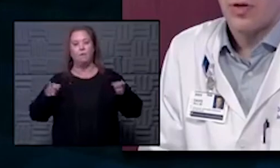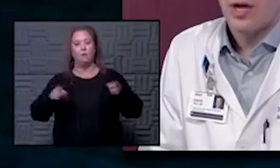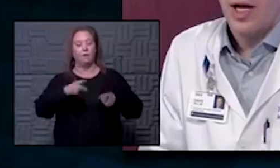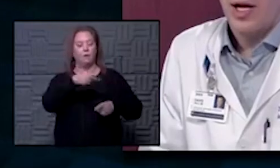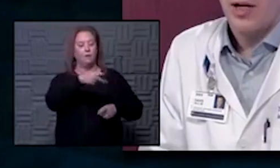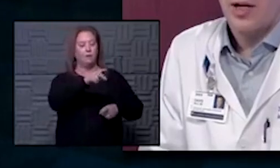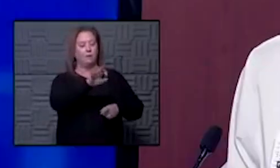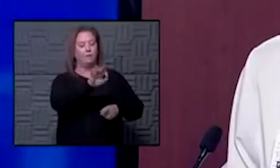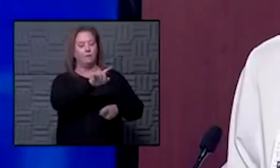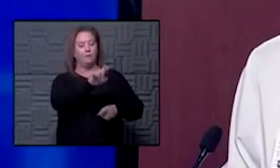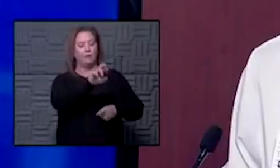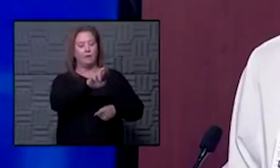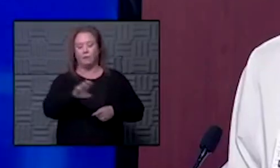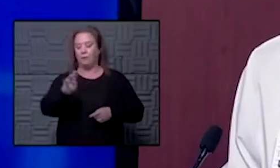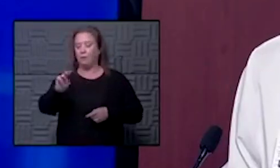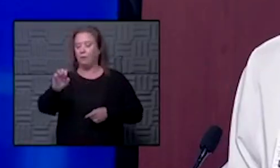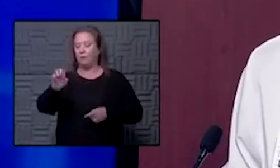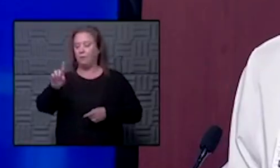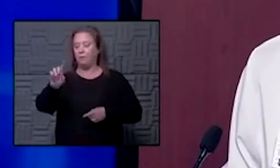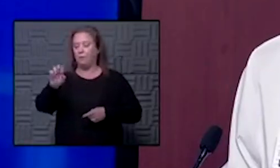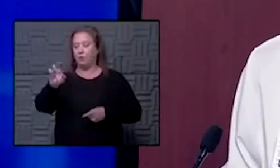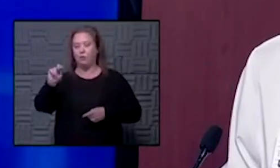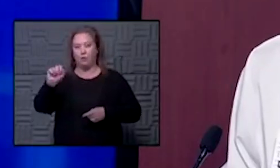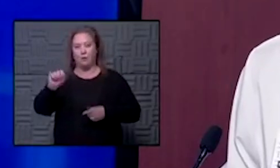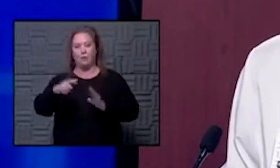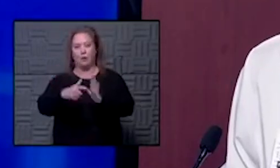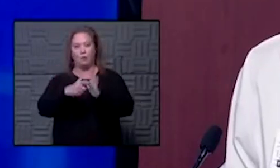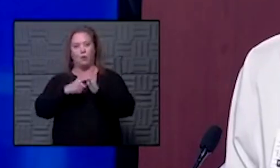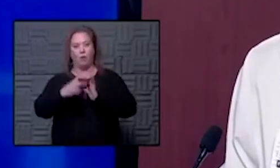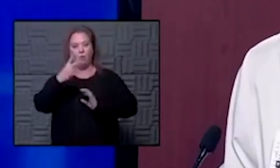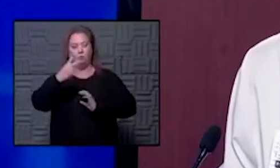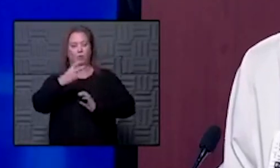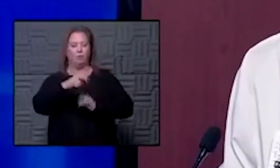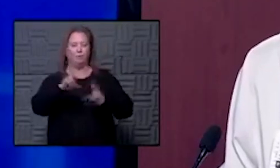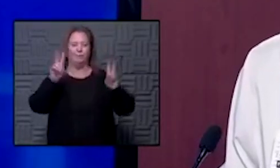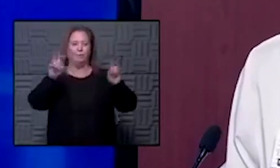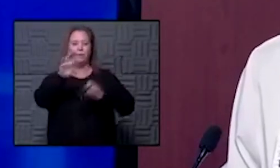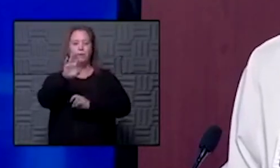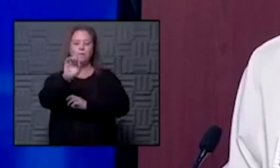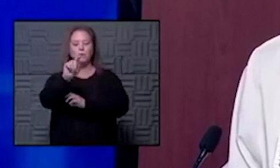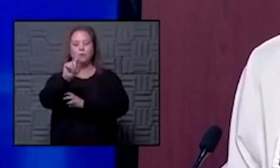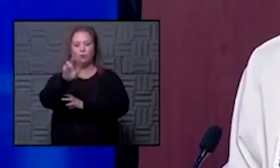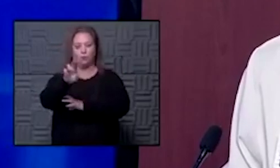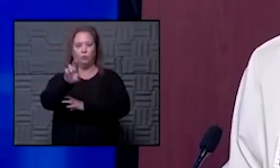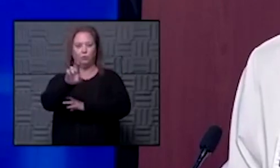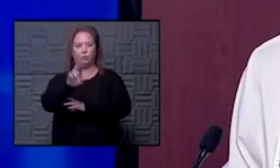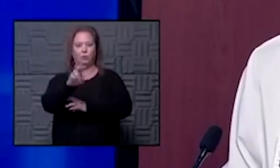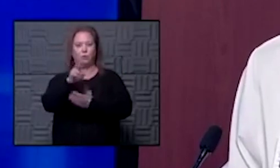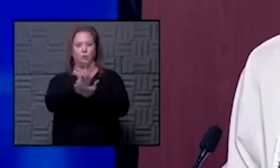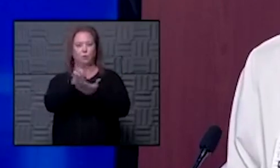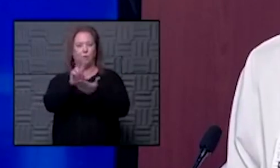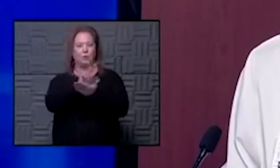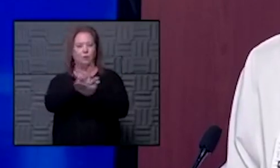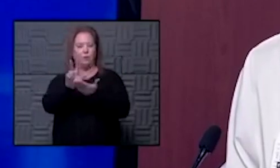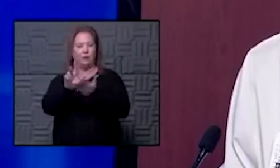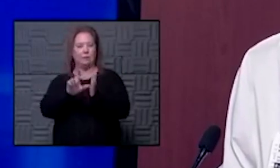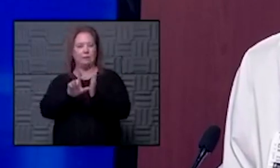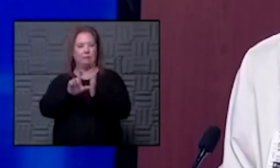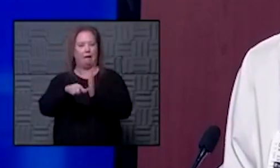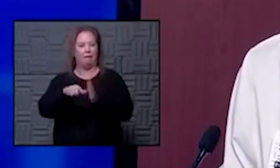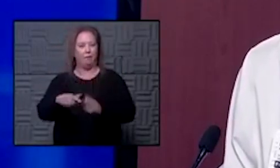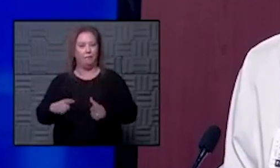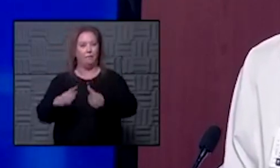the Pfizer and the Moderna is they require two doses a booster sort of if you will two or three weeks after your initial injection